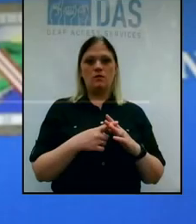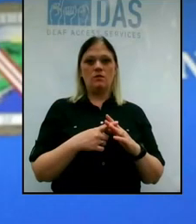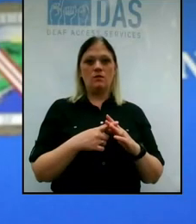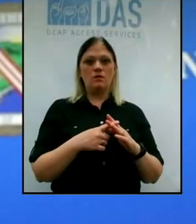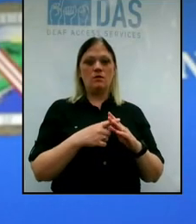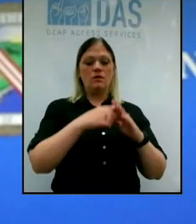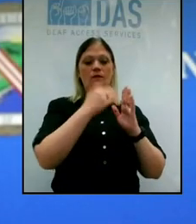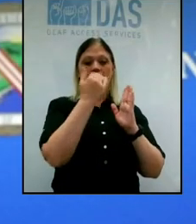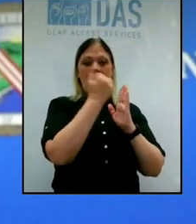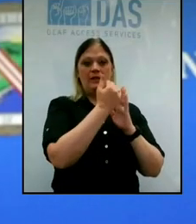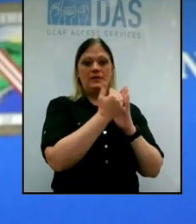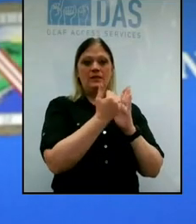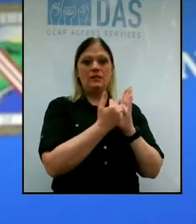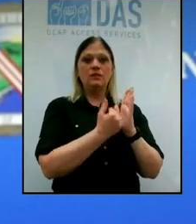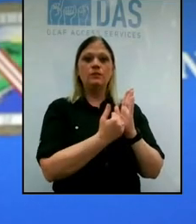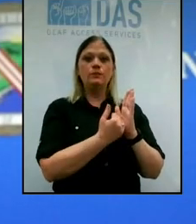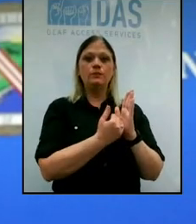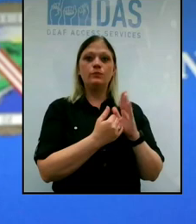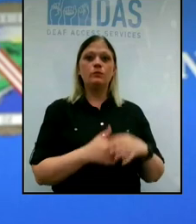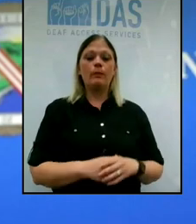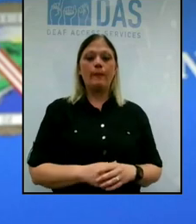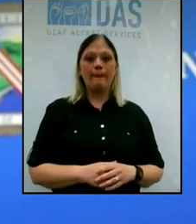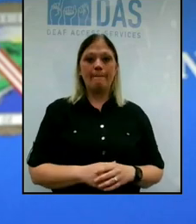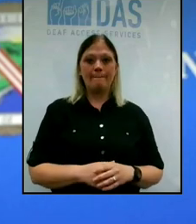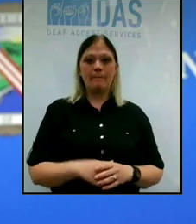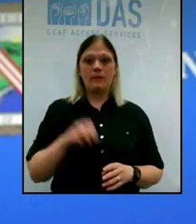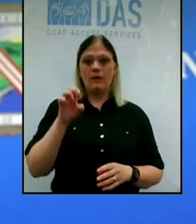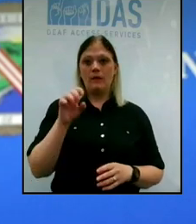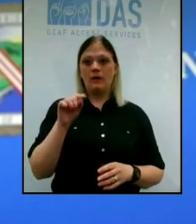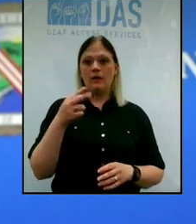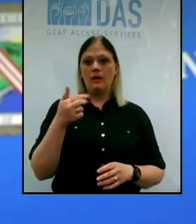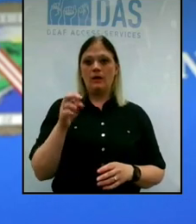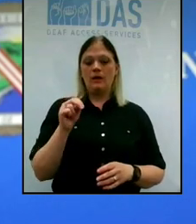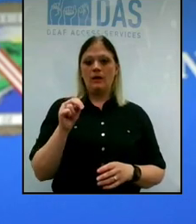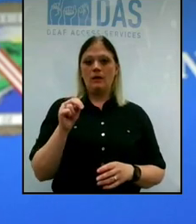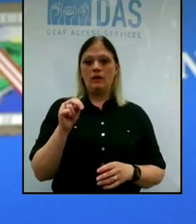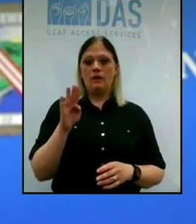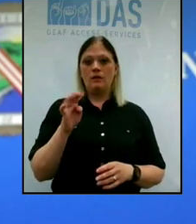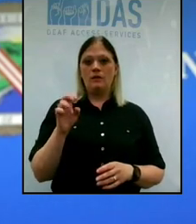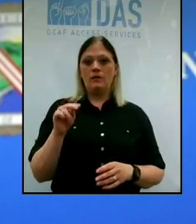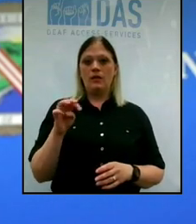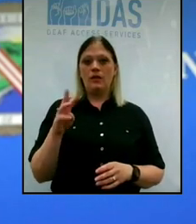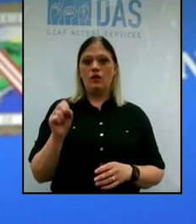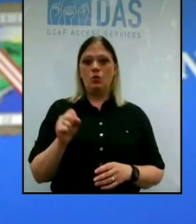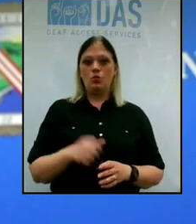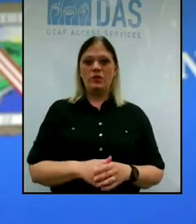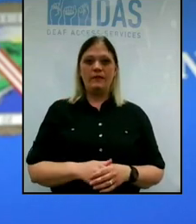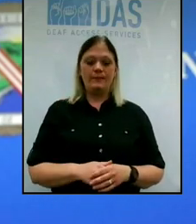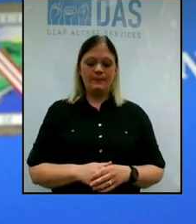top, and I'm going to ask Ethan from B News if you have any questions.